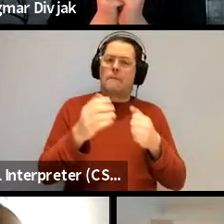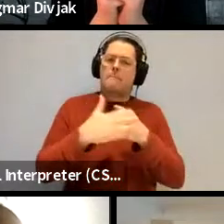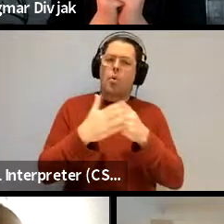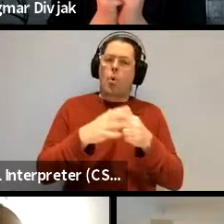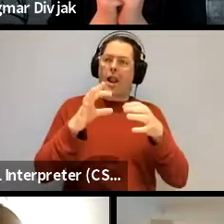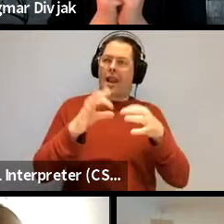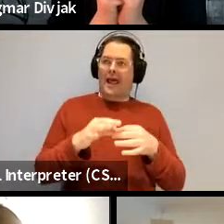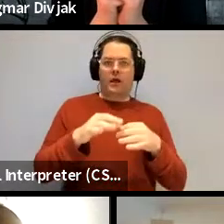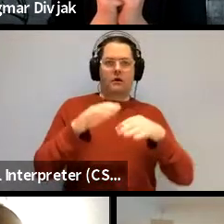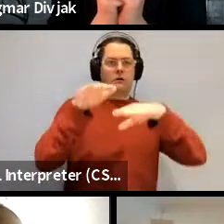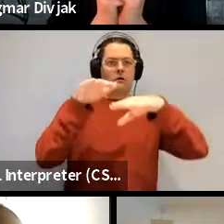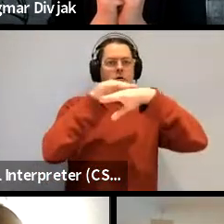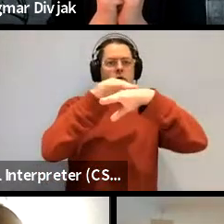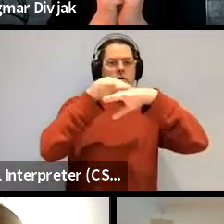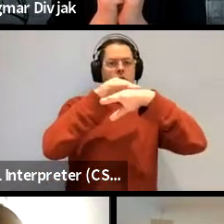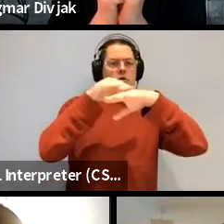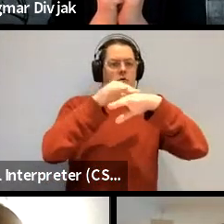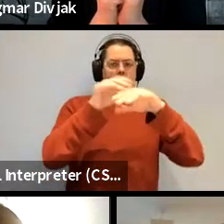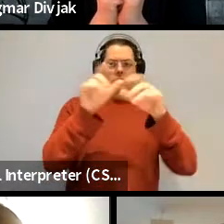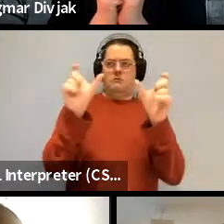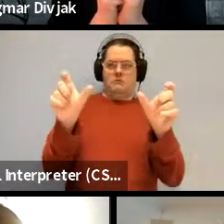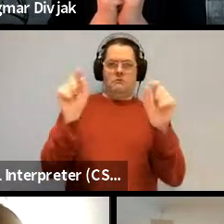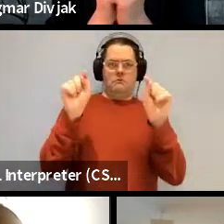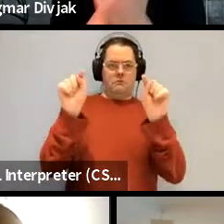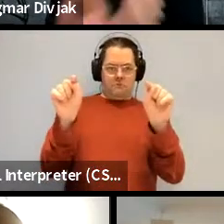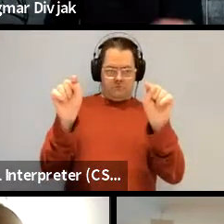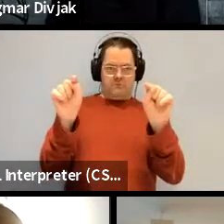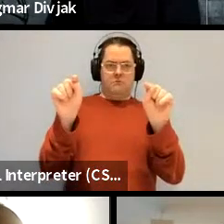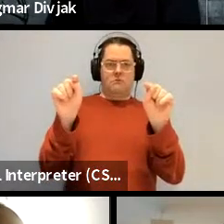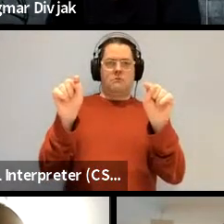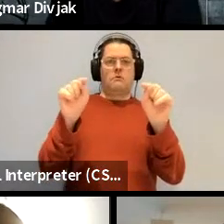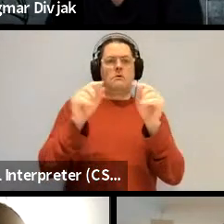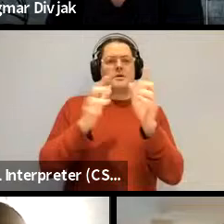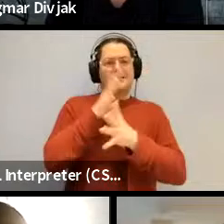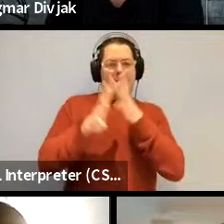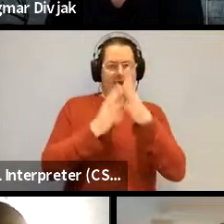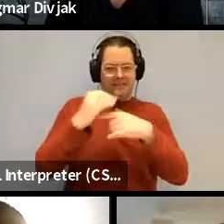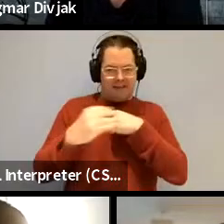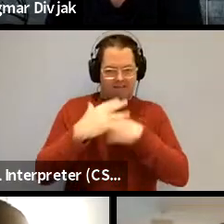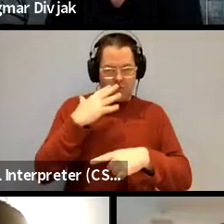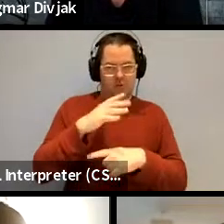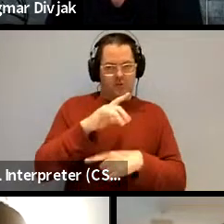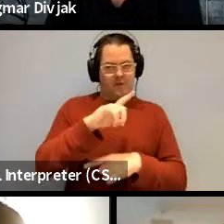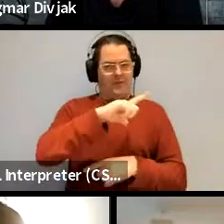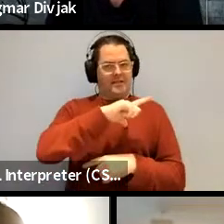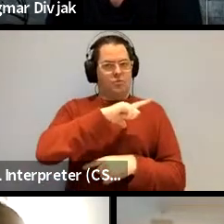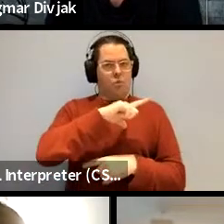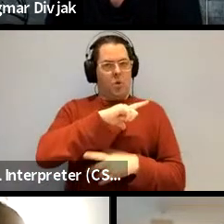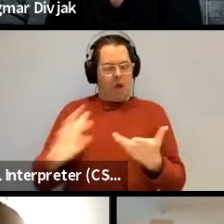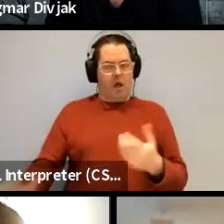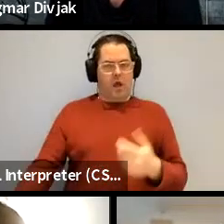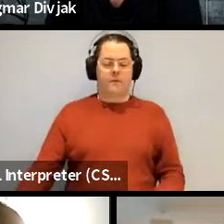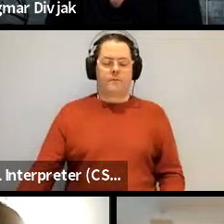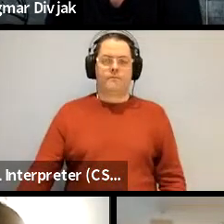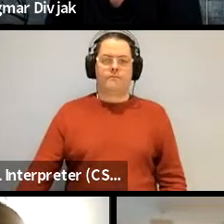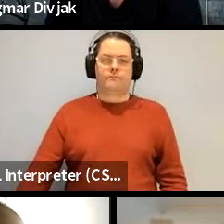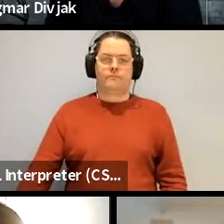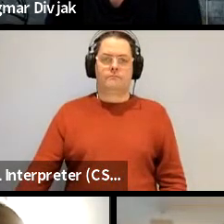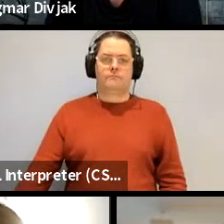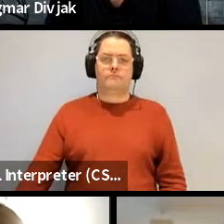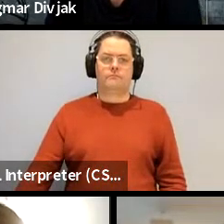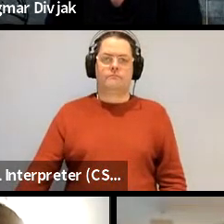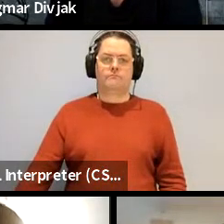surface form and then kind of semantic vectors right yeah yeah so what happens